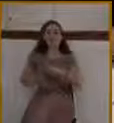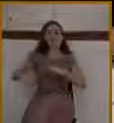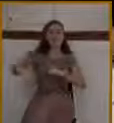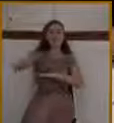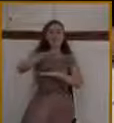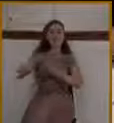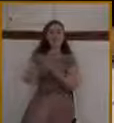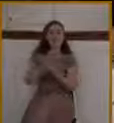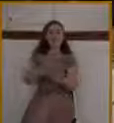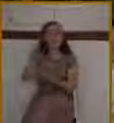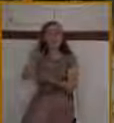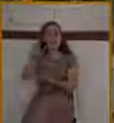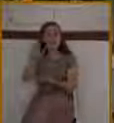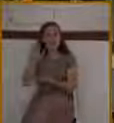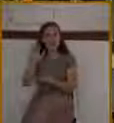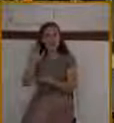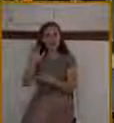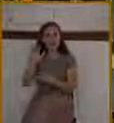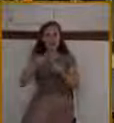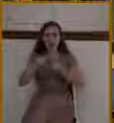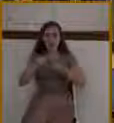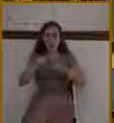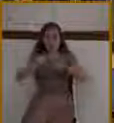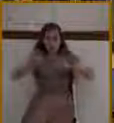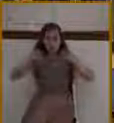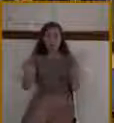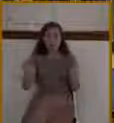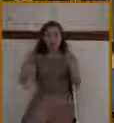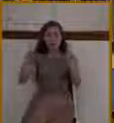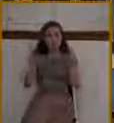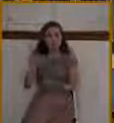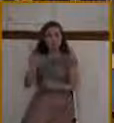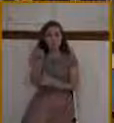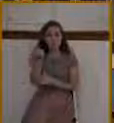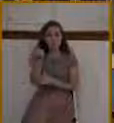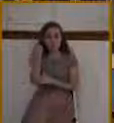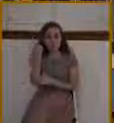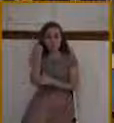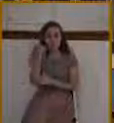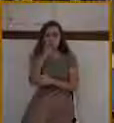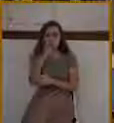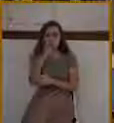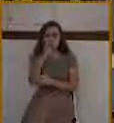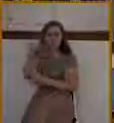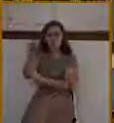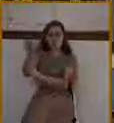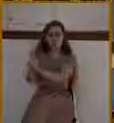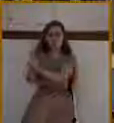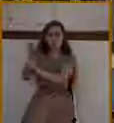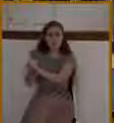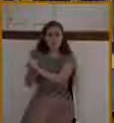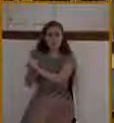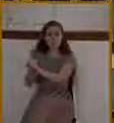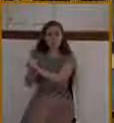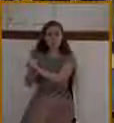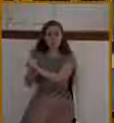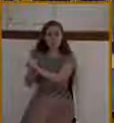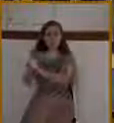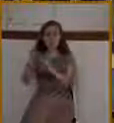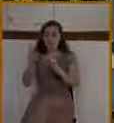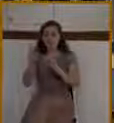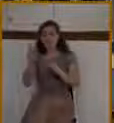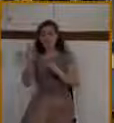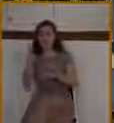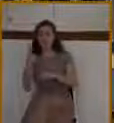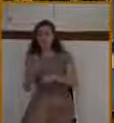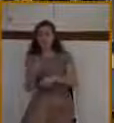And in a way that nobody could yet understand, they were both saying, who is this? The people on the outside were saying,